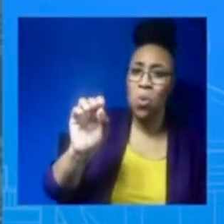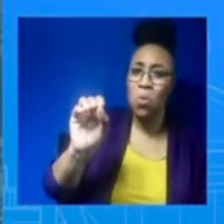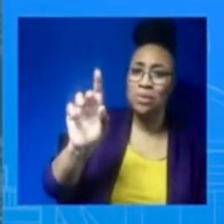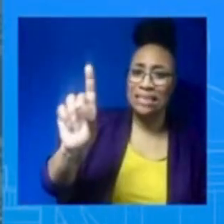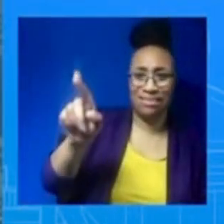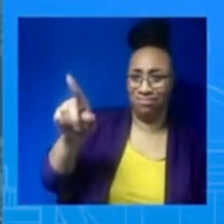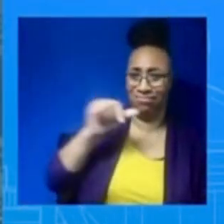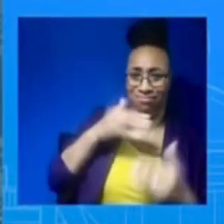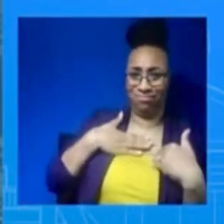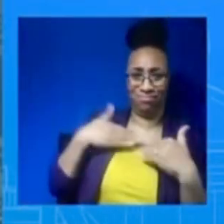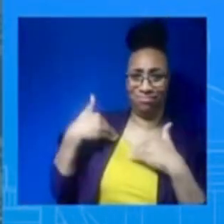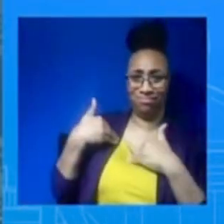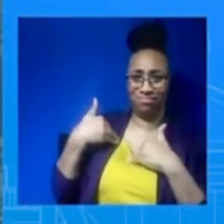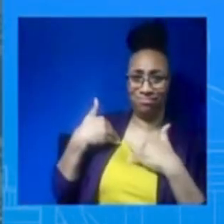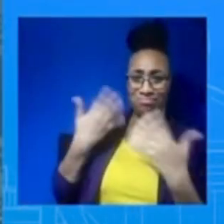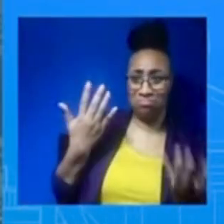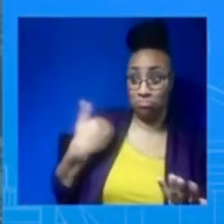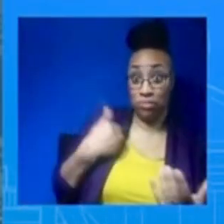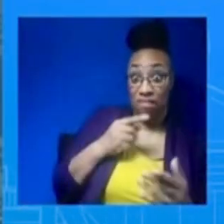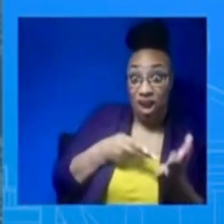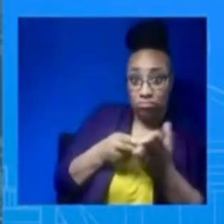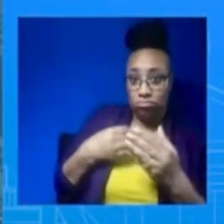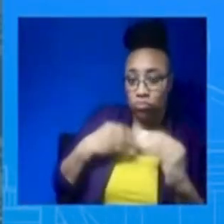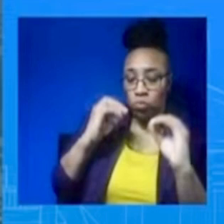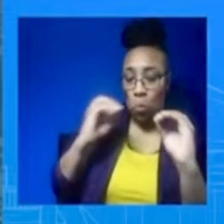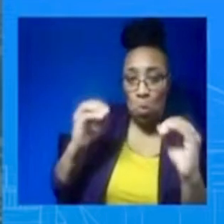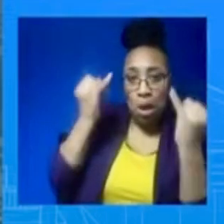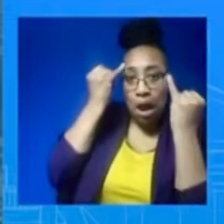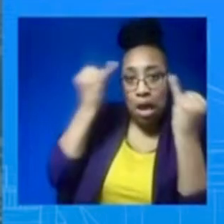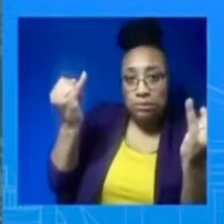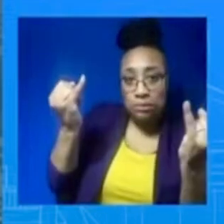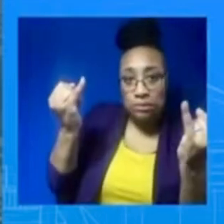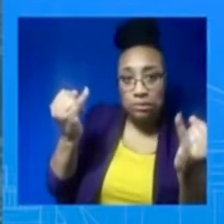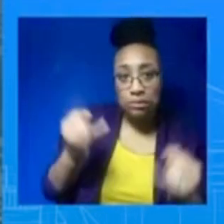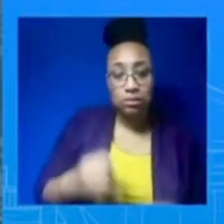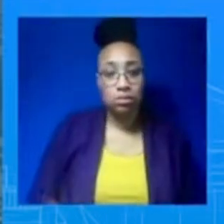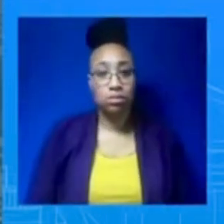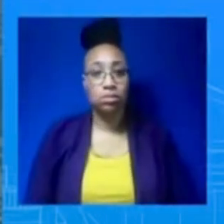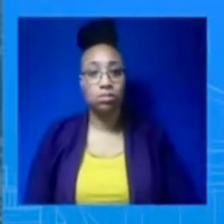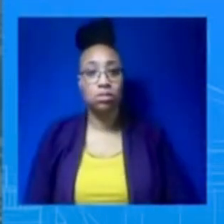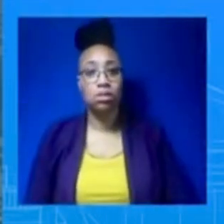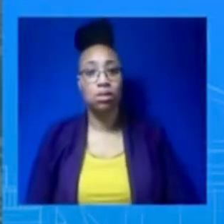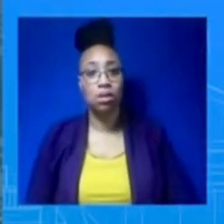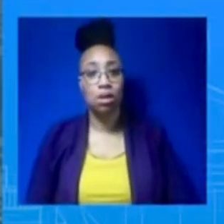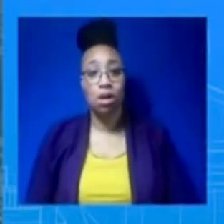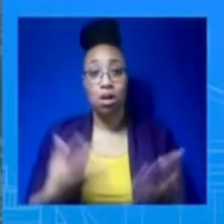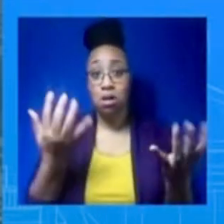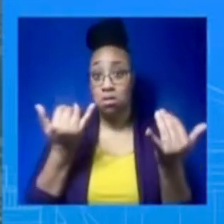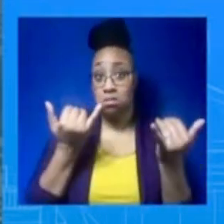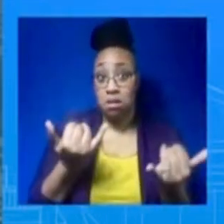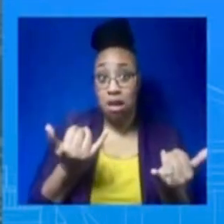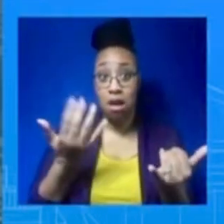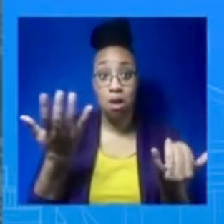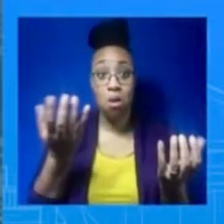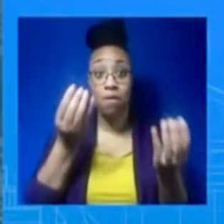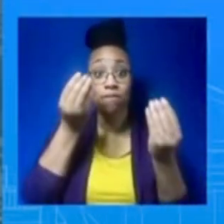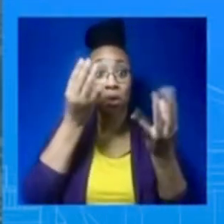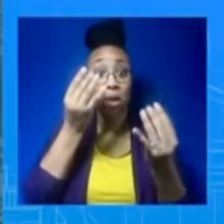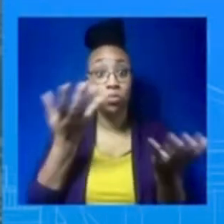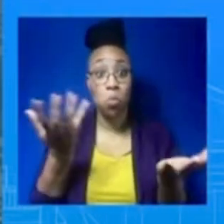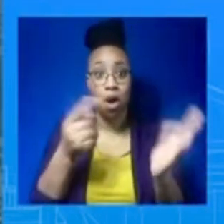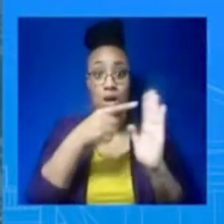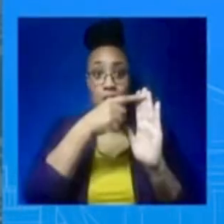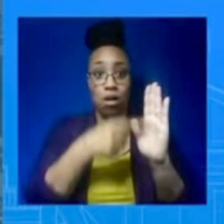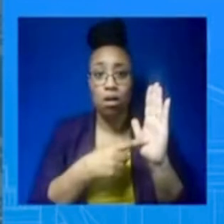you that the intelligence community's leading explanations at this point are that they were of benign purpose, probably commercial, recreation, or